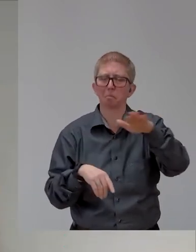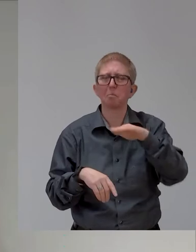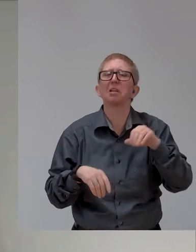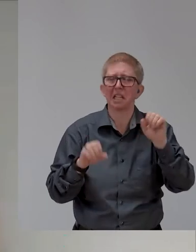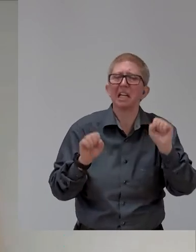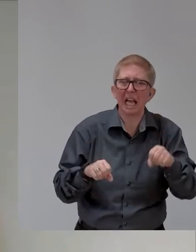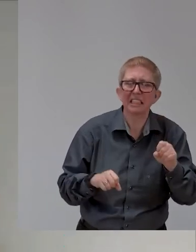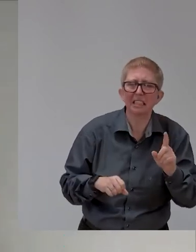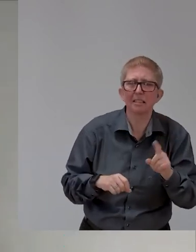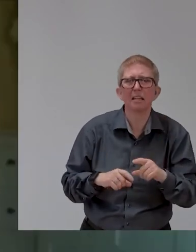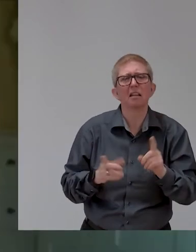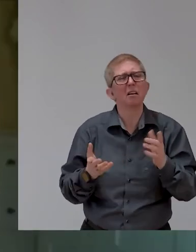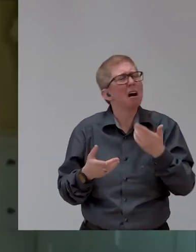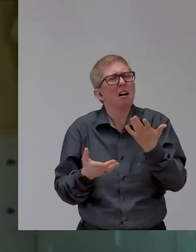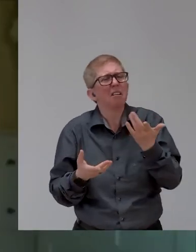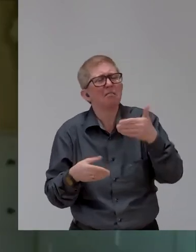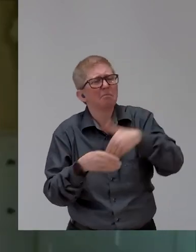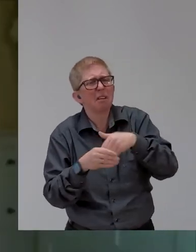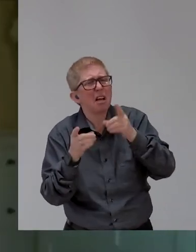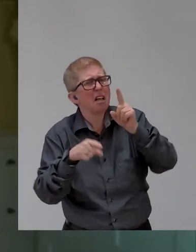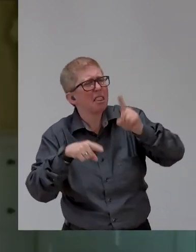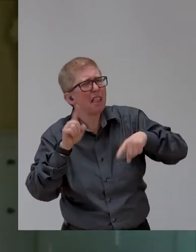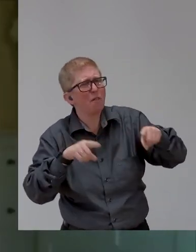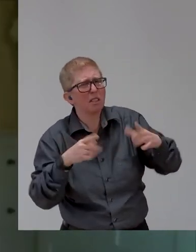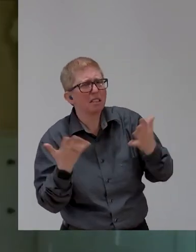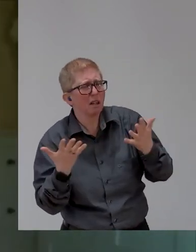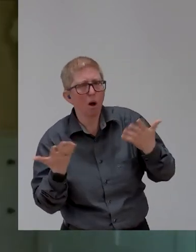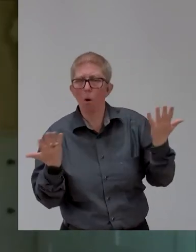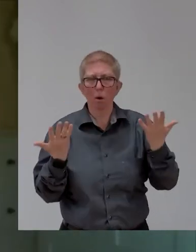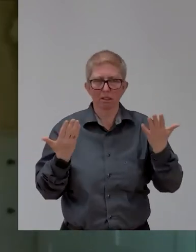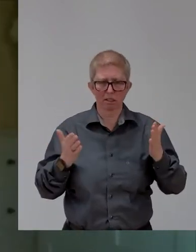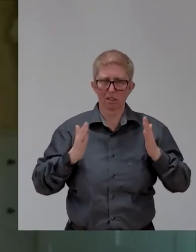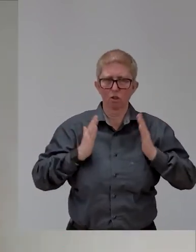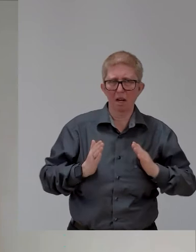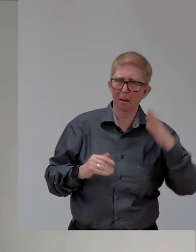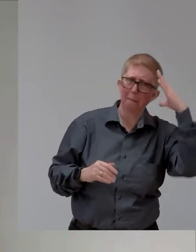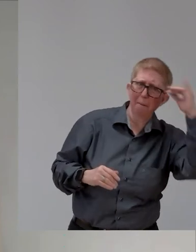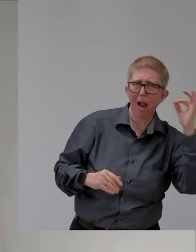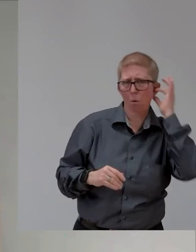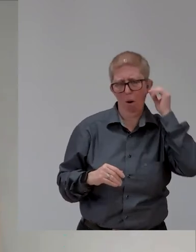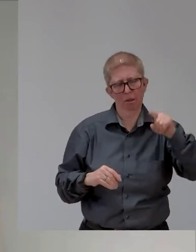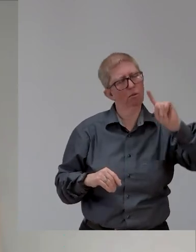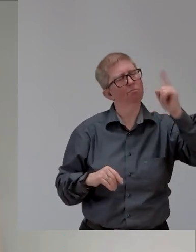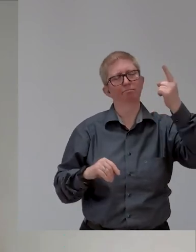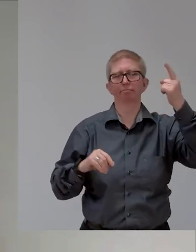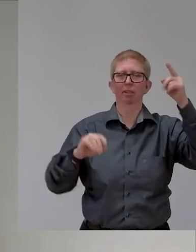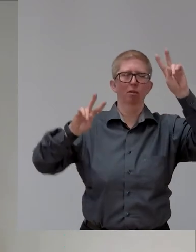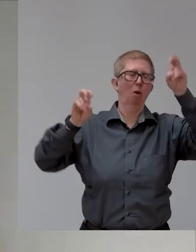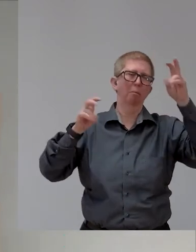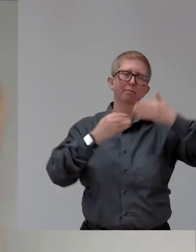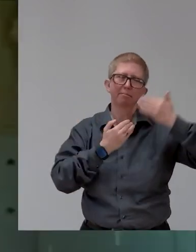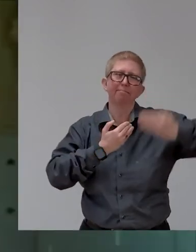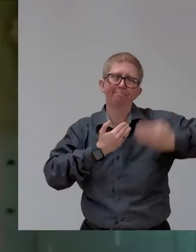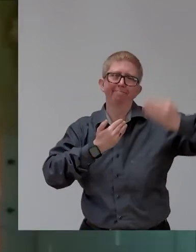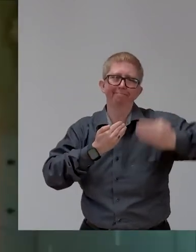was interested to know, like, they all start with gender. think that that's to be fair. Yeah. Cause they feel it's the most obvious. Yeah.